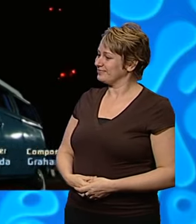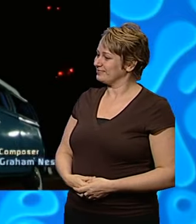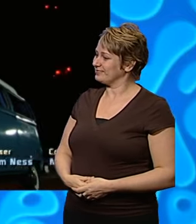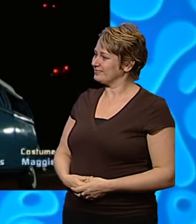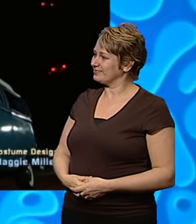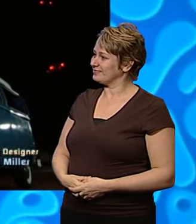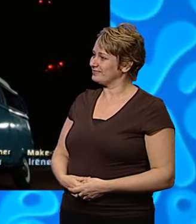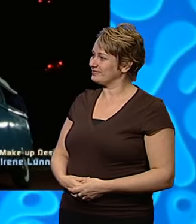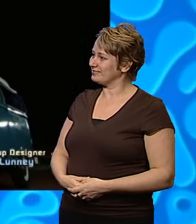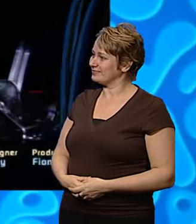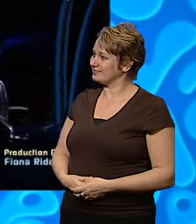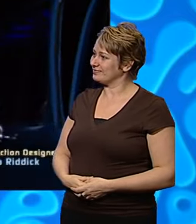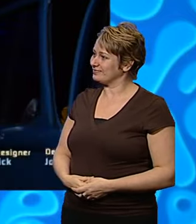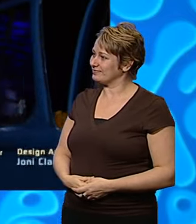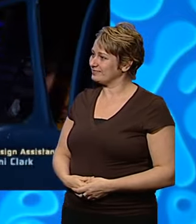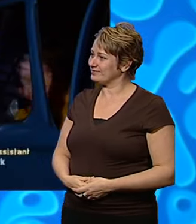Oh,